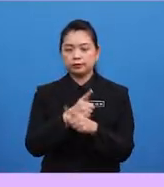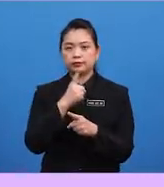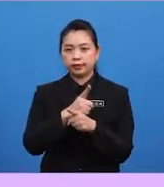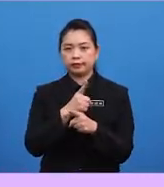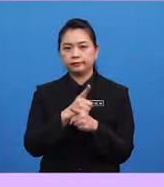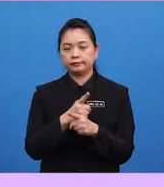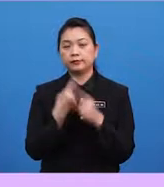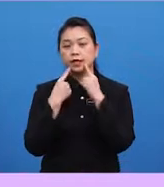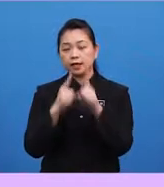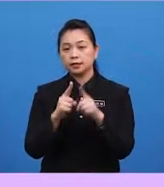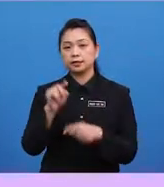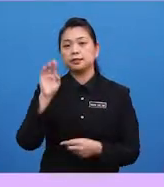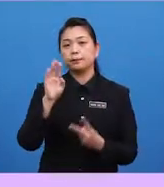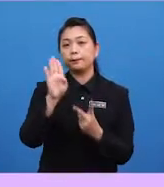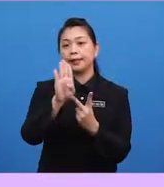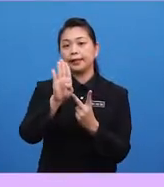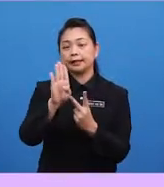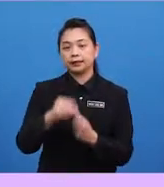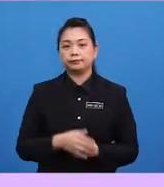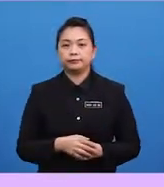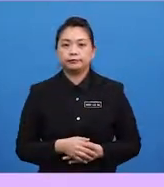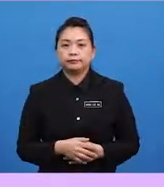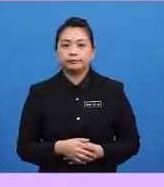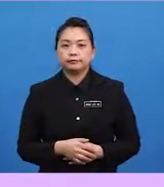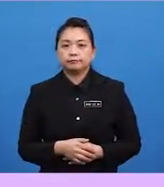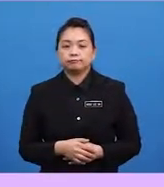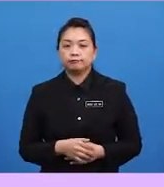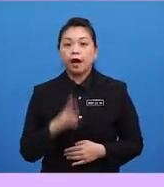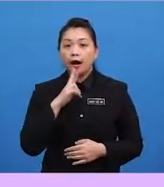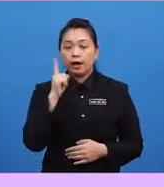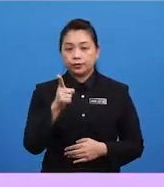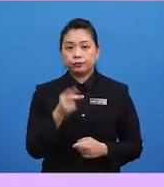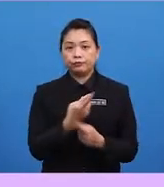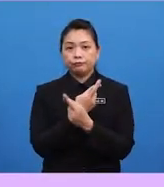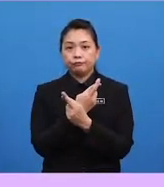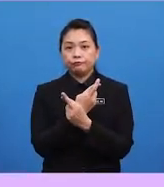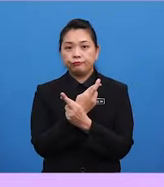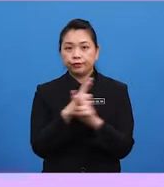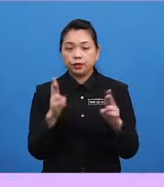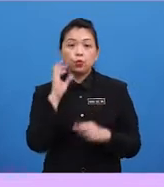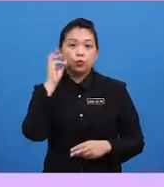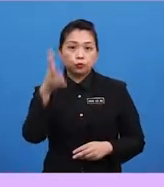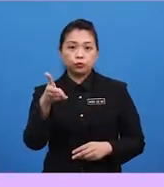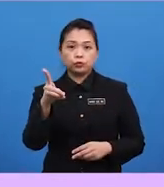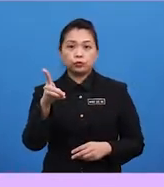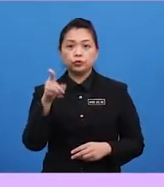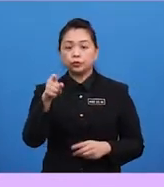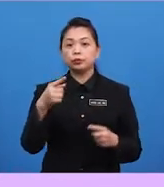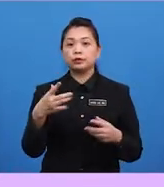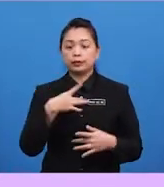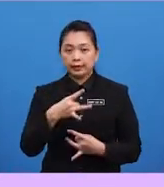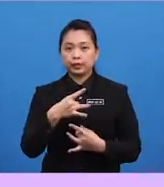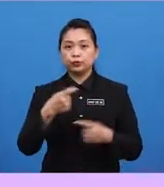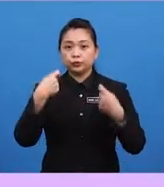right, YOLO. It's B. Next question. Are you ready? Would you like to try